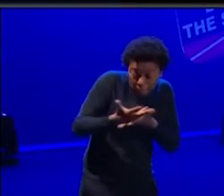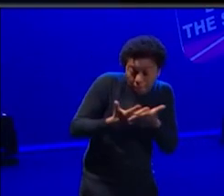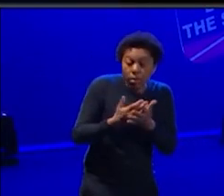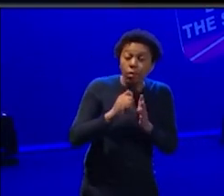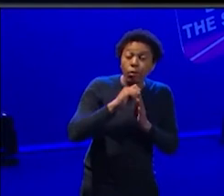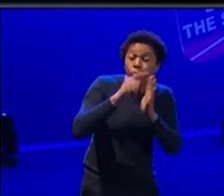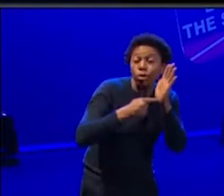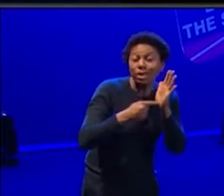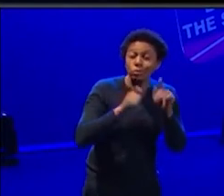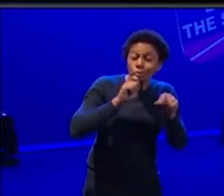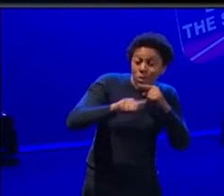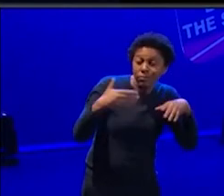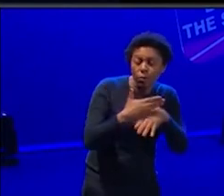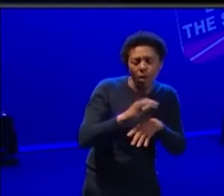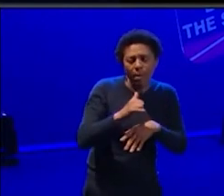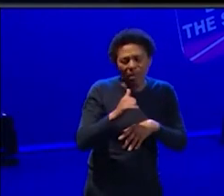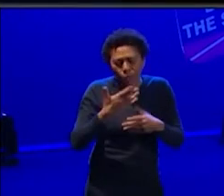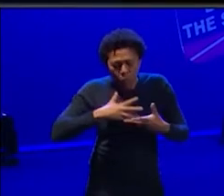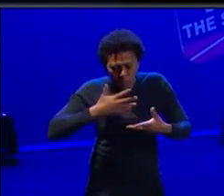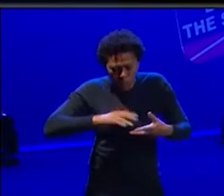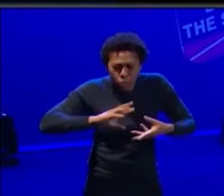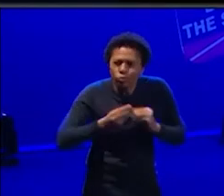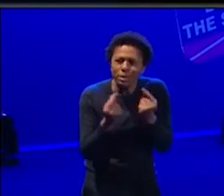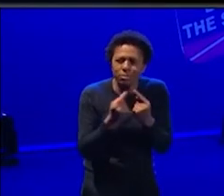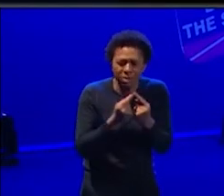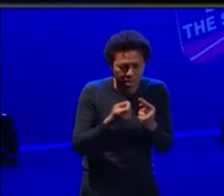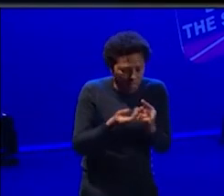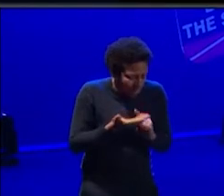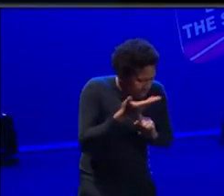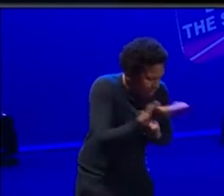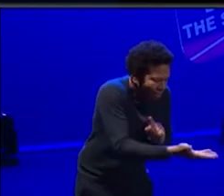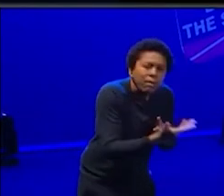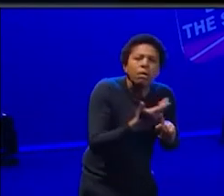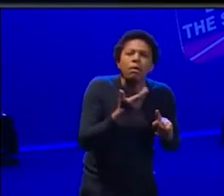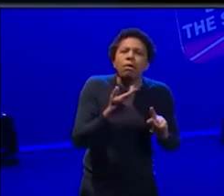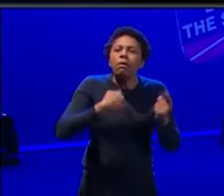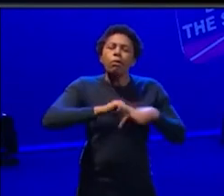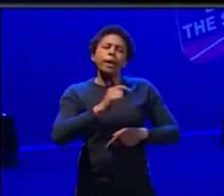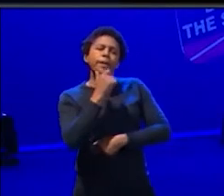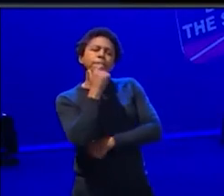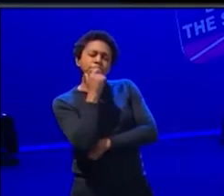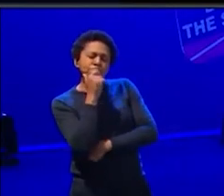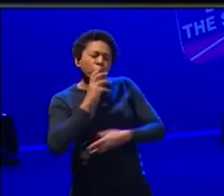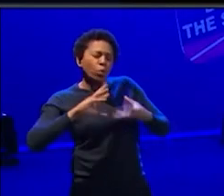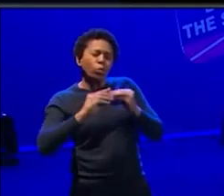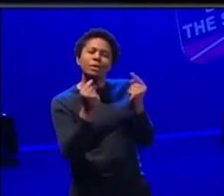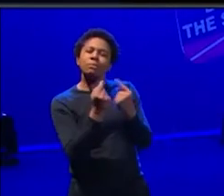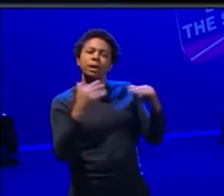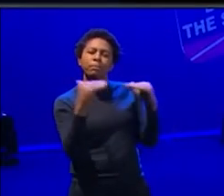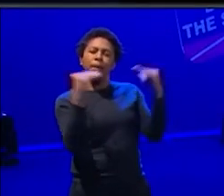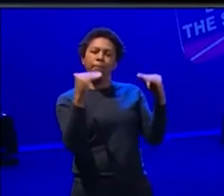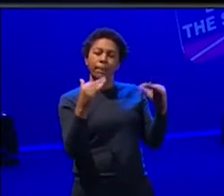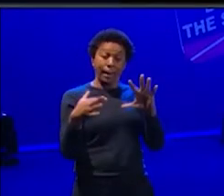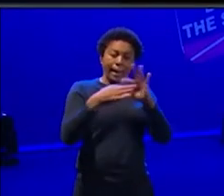we feel like we want to do legacy work, um, then in the same way we do that in response to, in a bespoke way in response to each show.